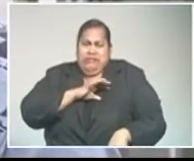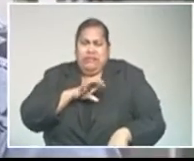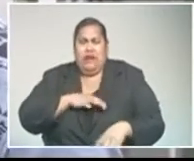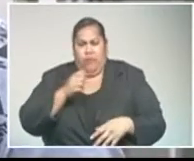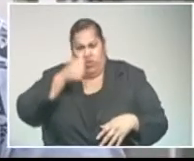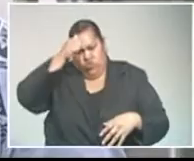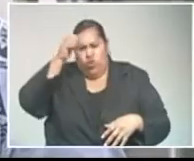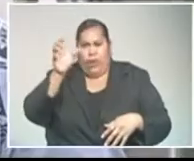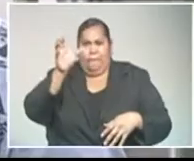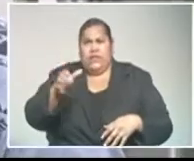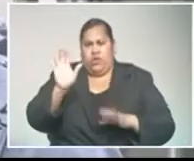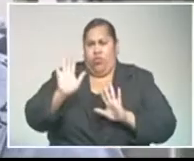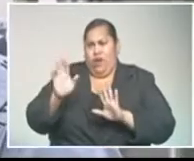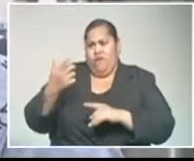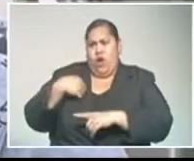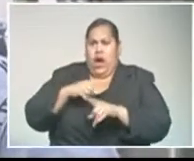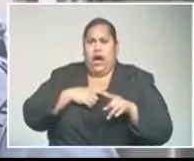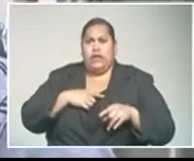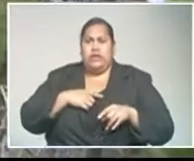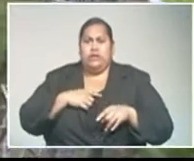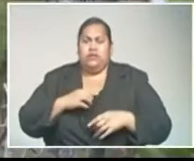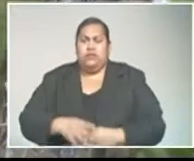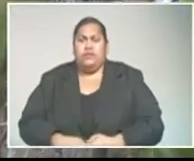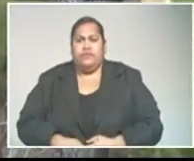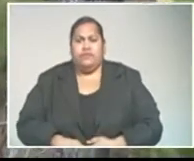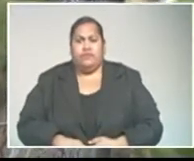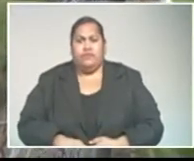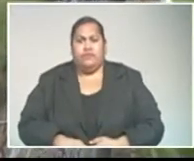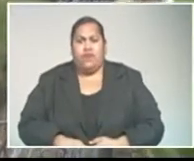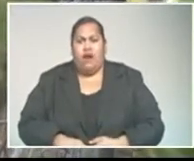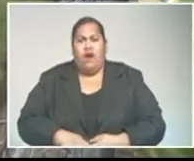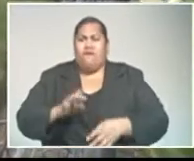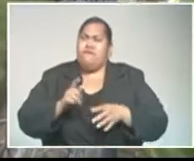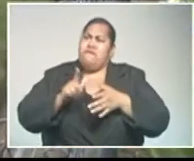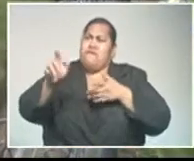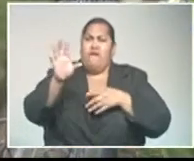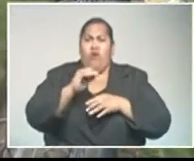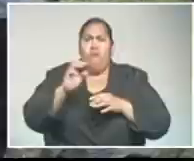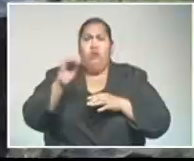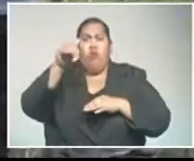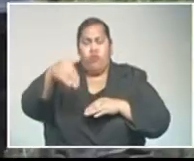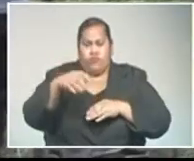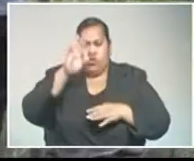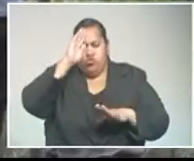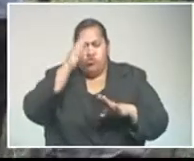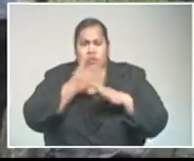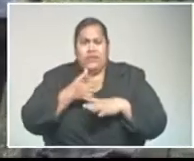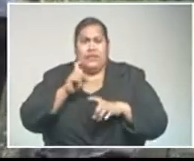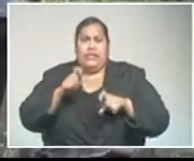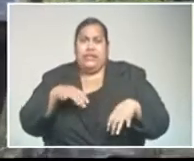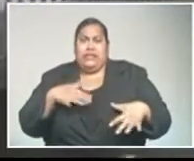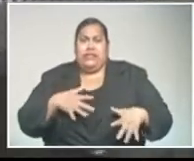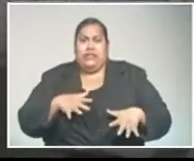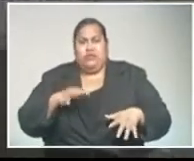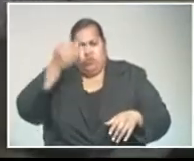around there waiting for us to do anything again. Away from home, the students live in fear, wondering whether